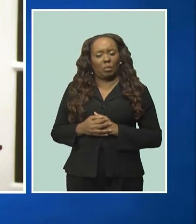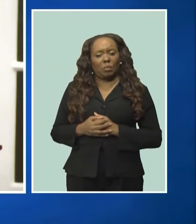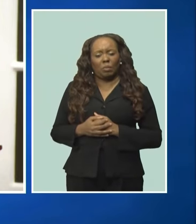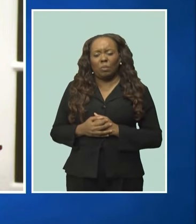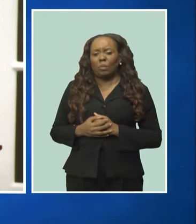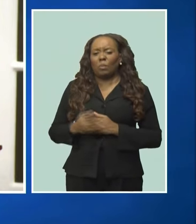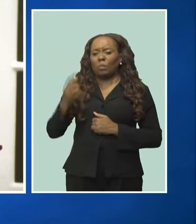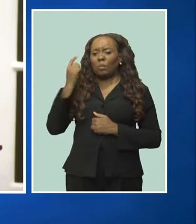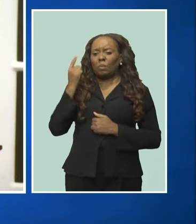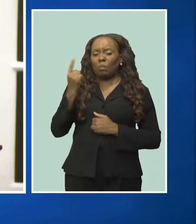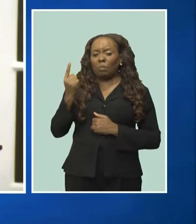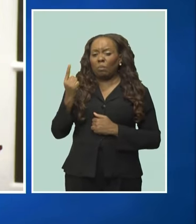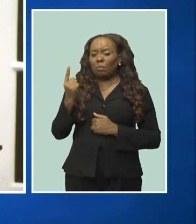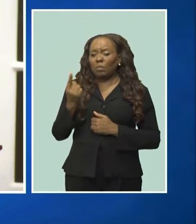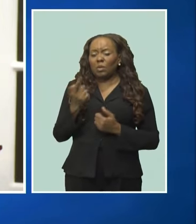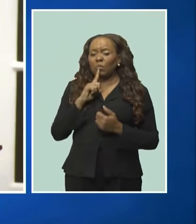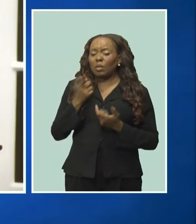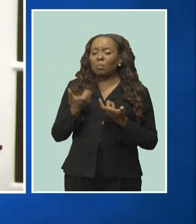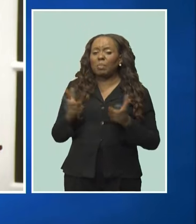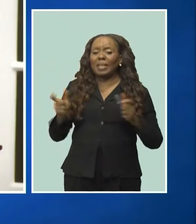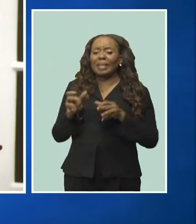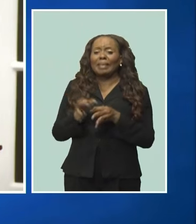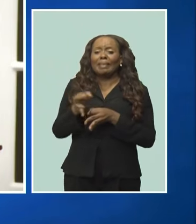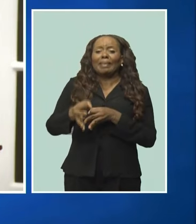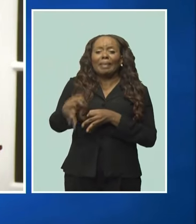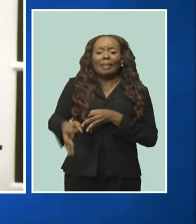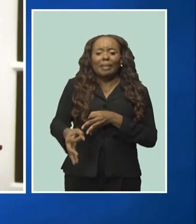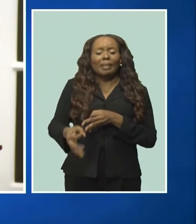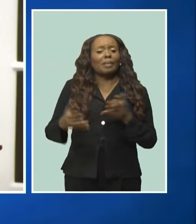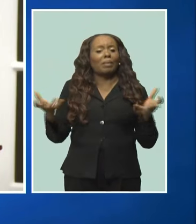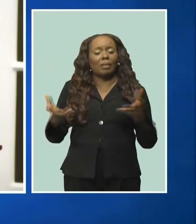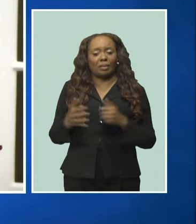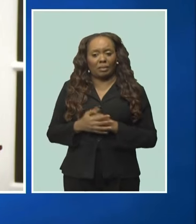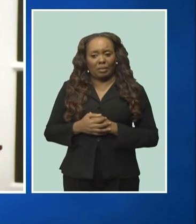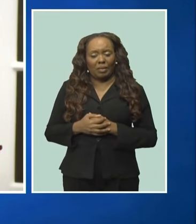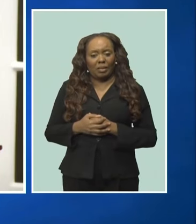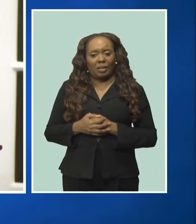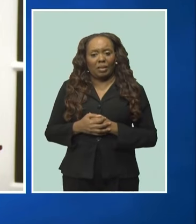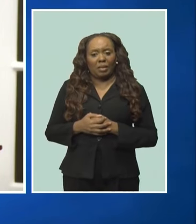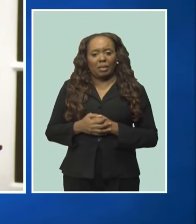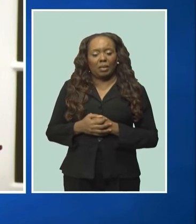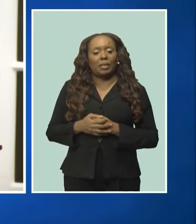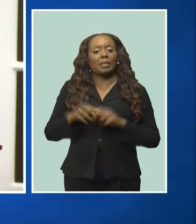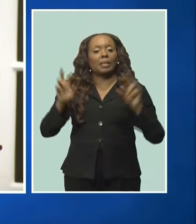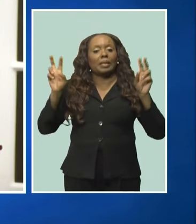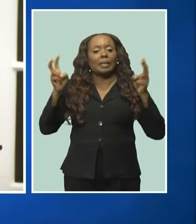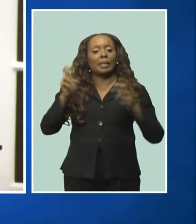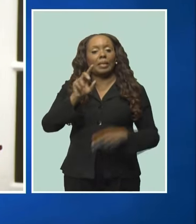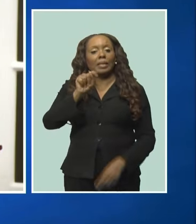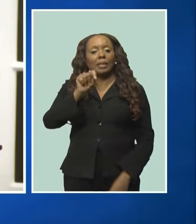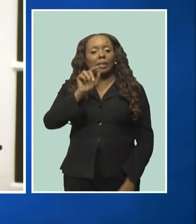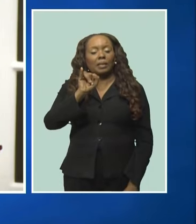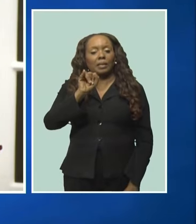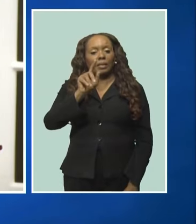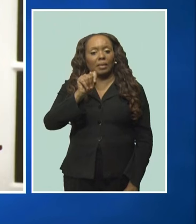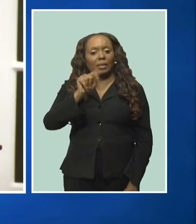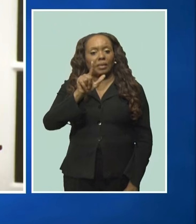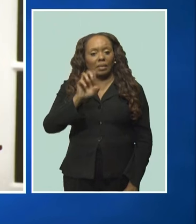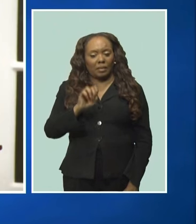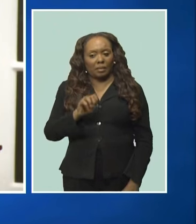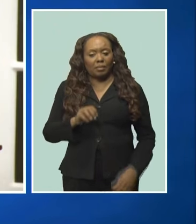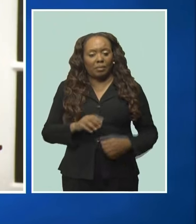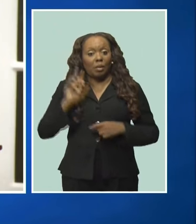delays in any land transaction is the investigation of title. This is required because except for lands in registered